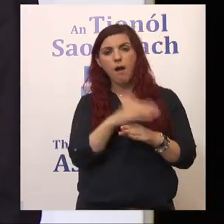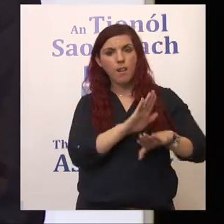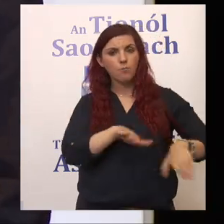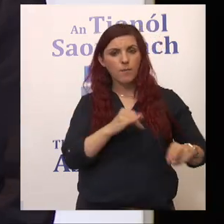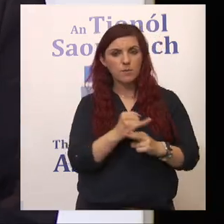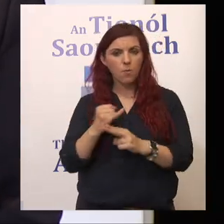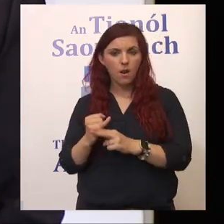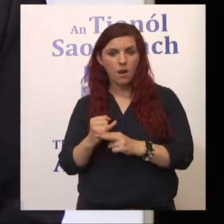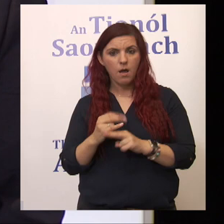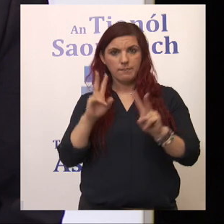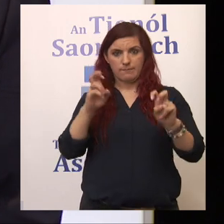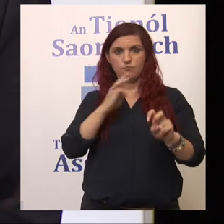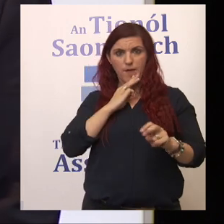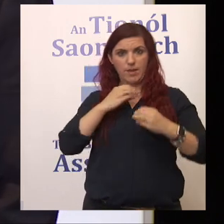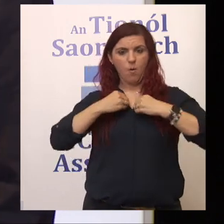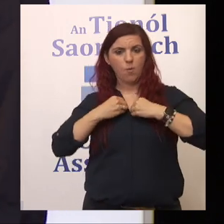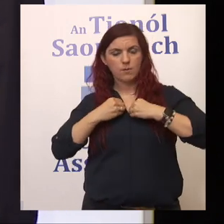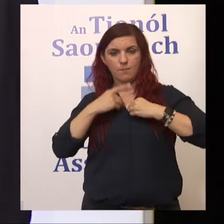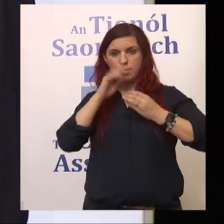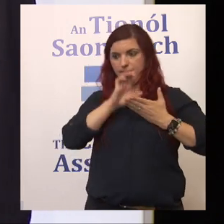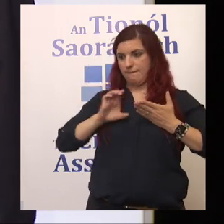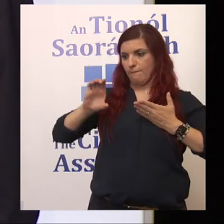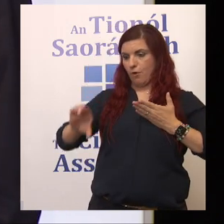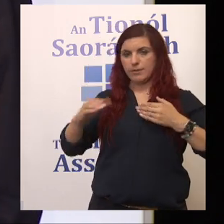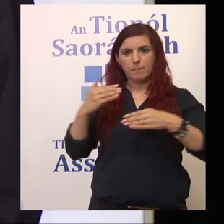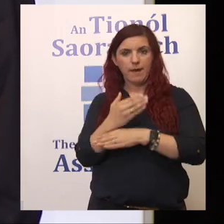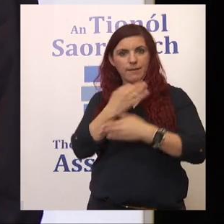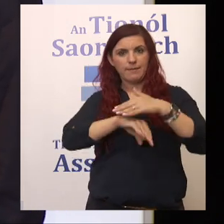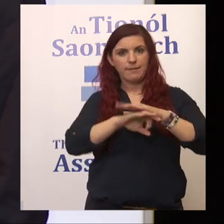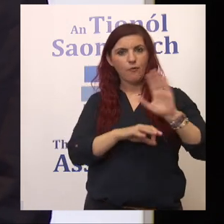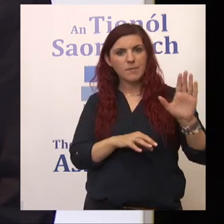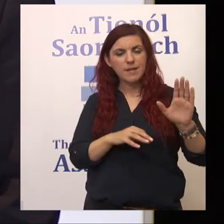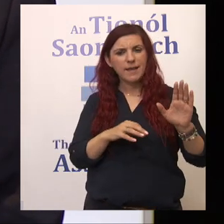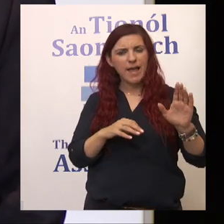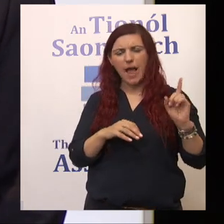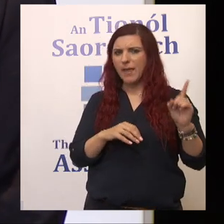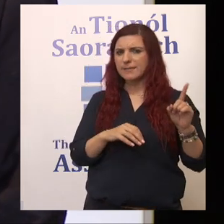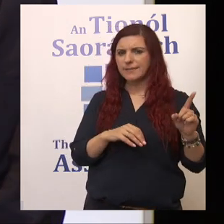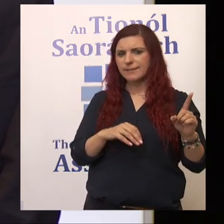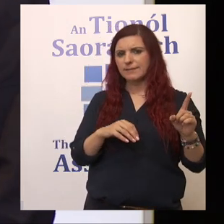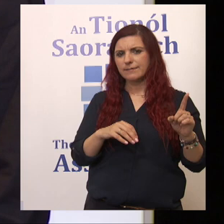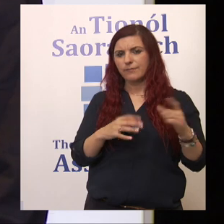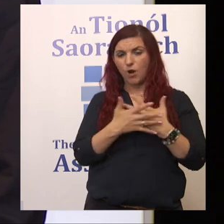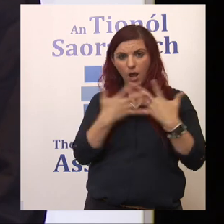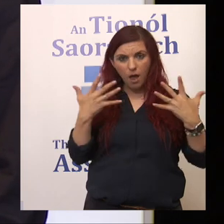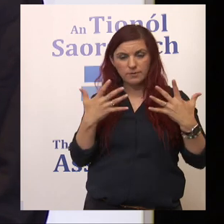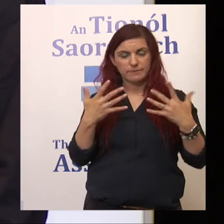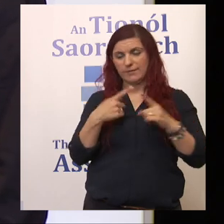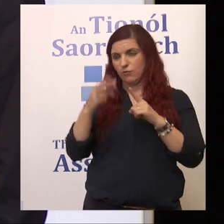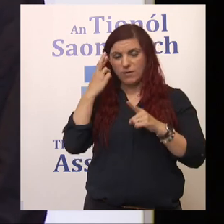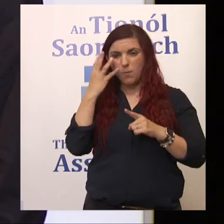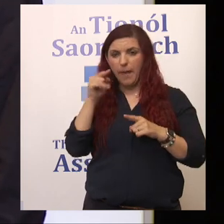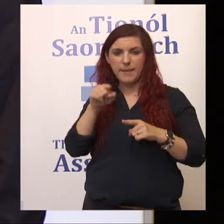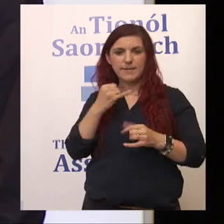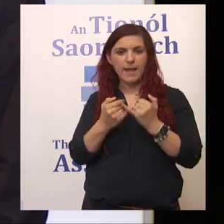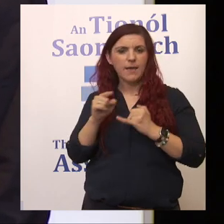are privately owned and funded centrally by the state. And that's just, that's happened for lots of different reasons. So